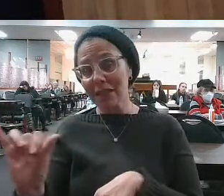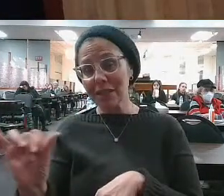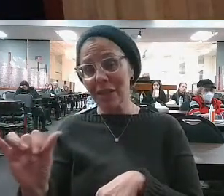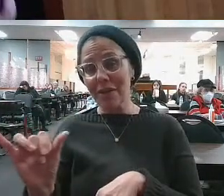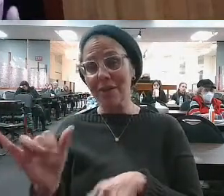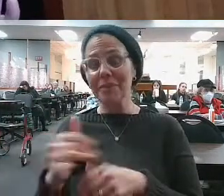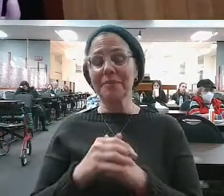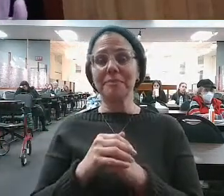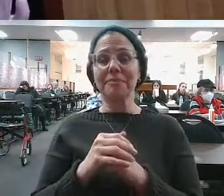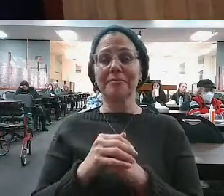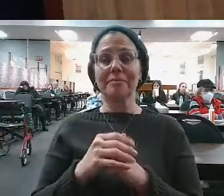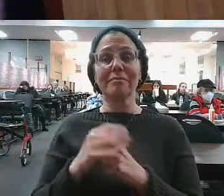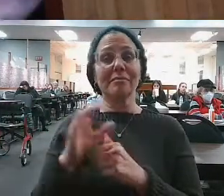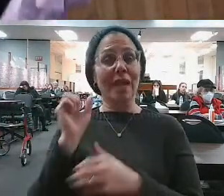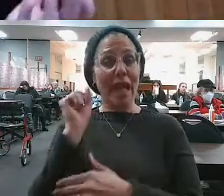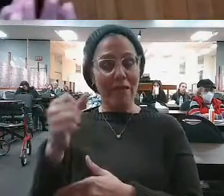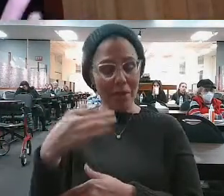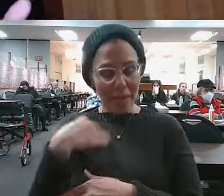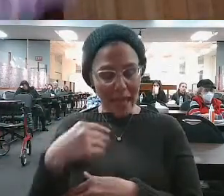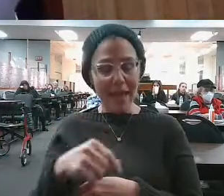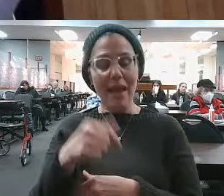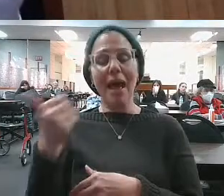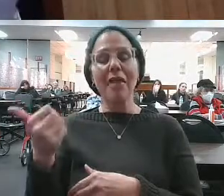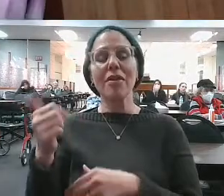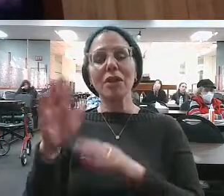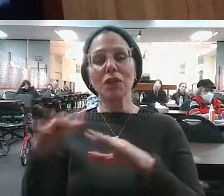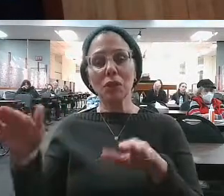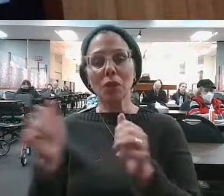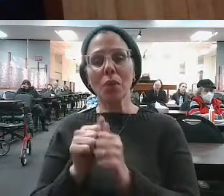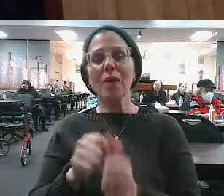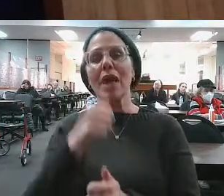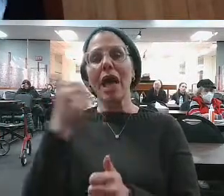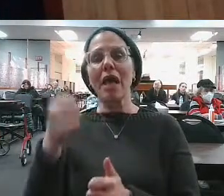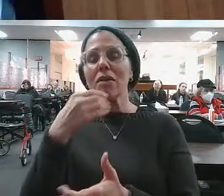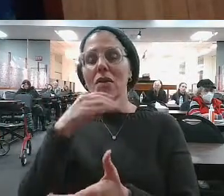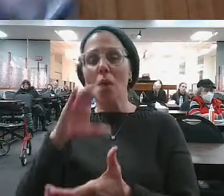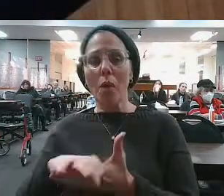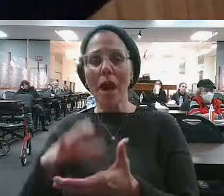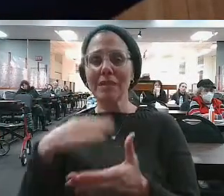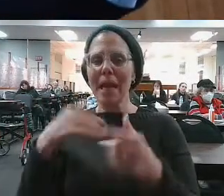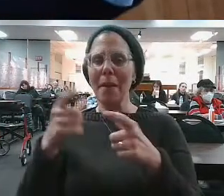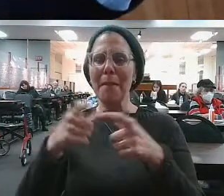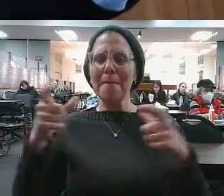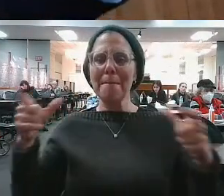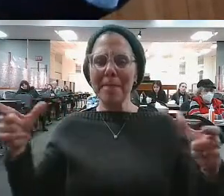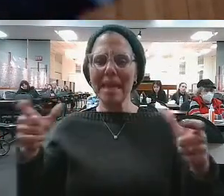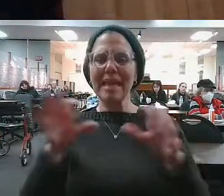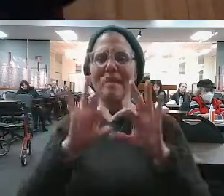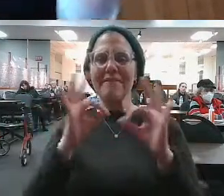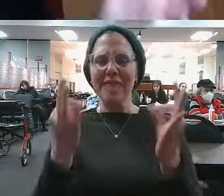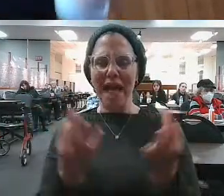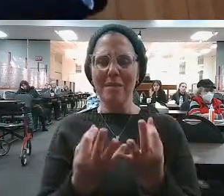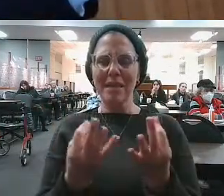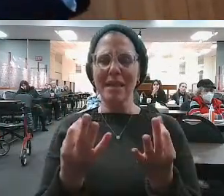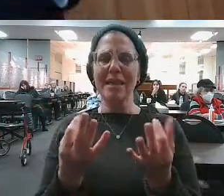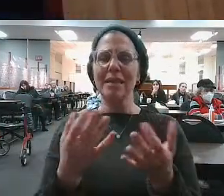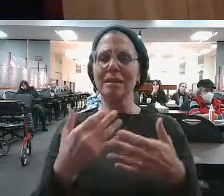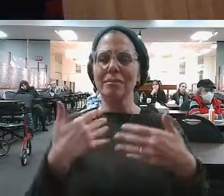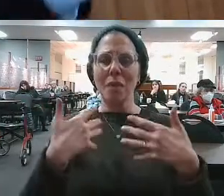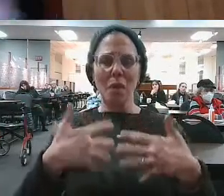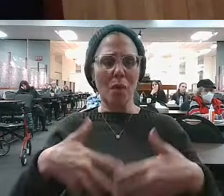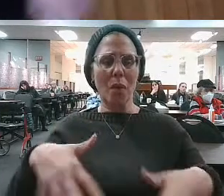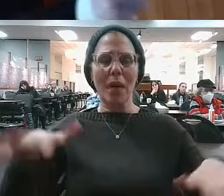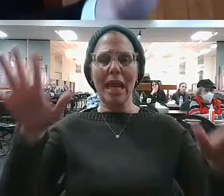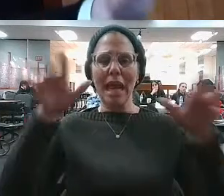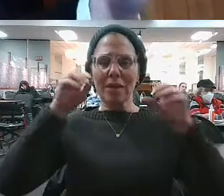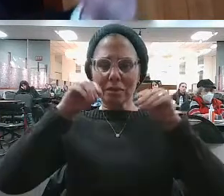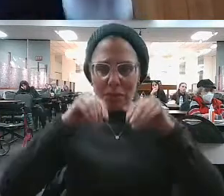Yishmael. And the parasha Shachai Yisara, he had other children, he had other children with other wives, right? So he had a big family. And what happened to them, whatever